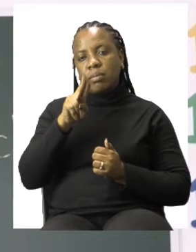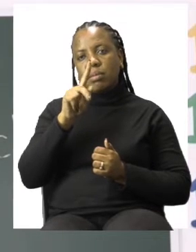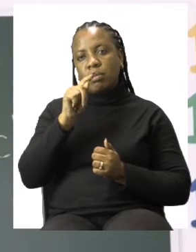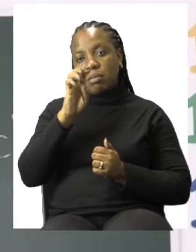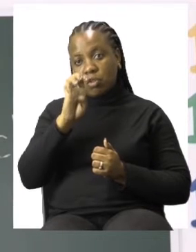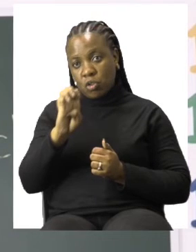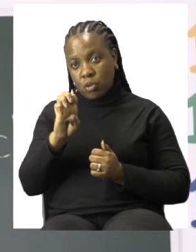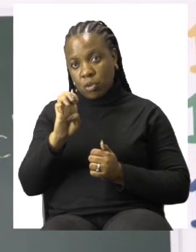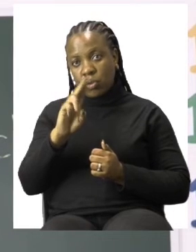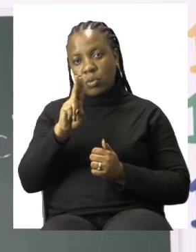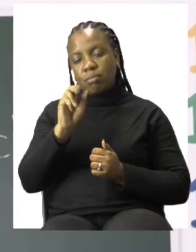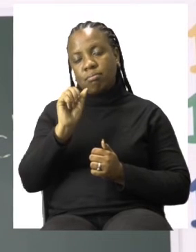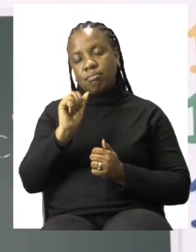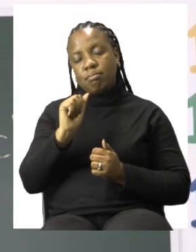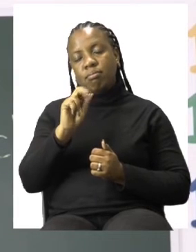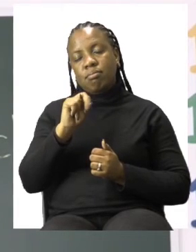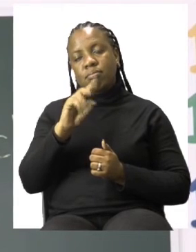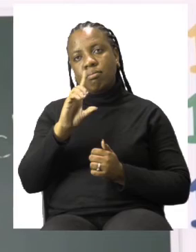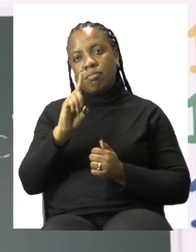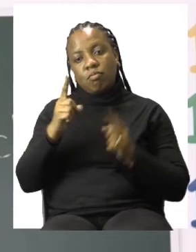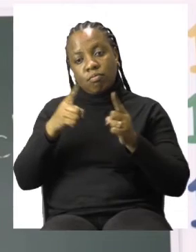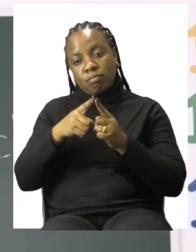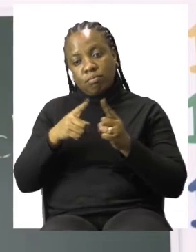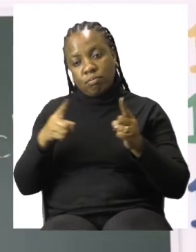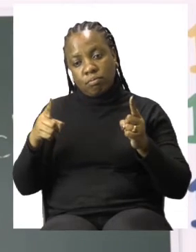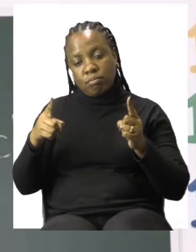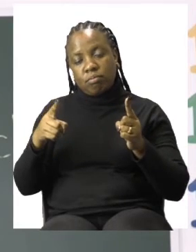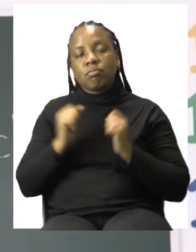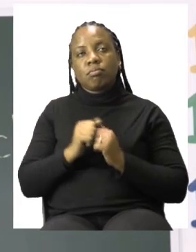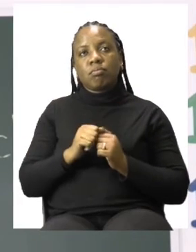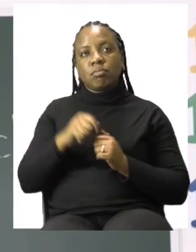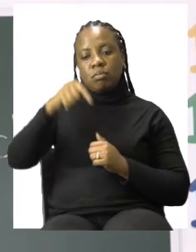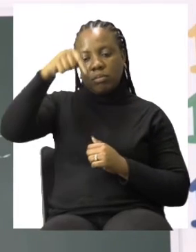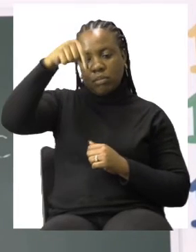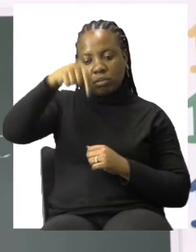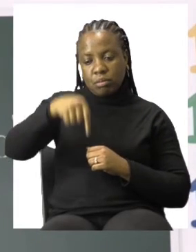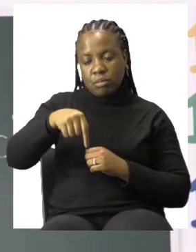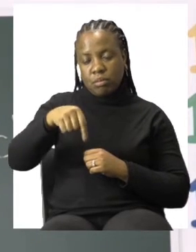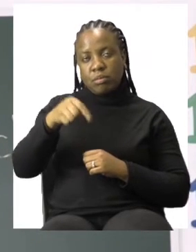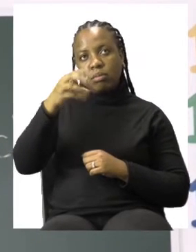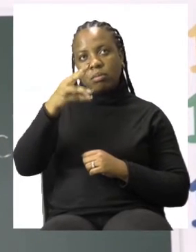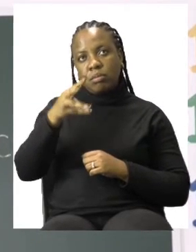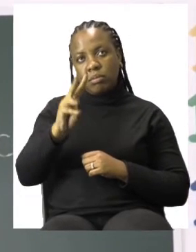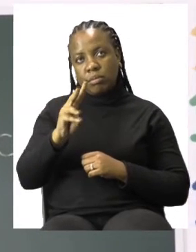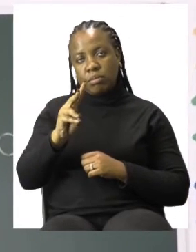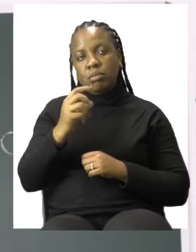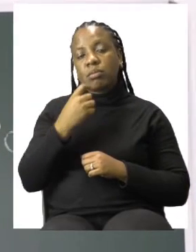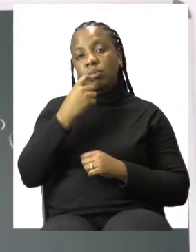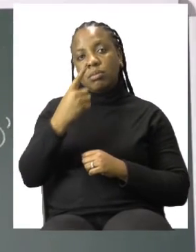hour. If we put it at 6 and we have 3, we are saying it is